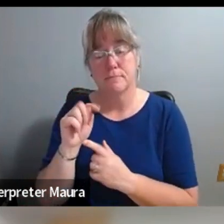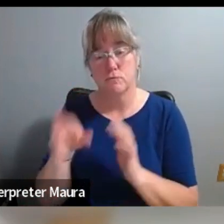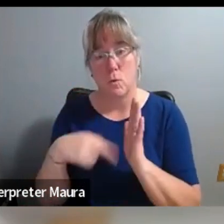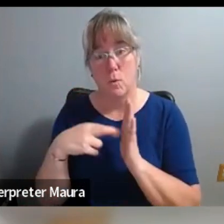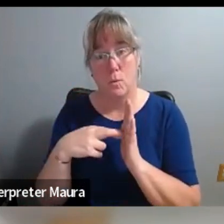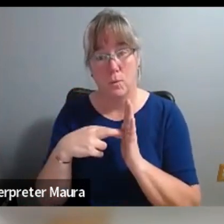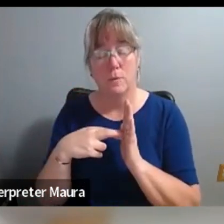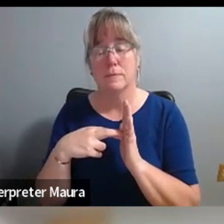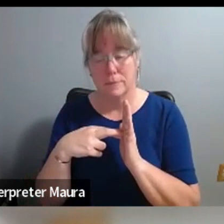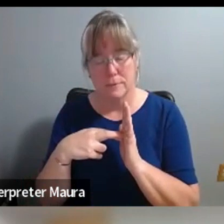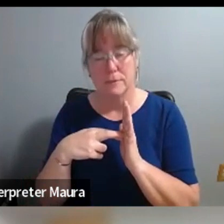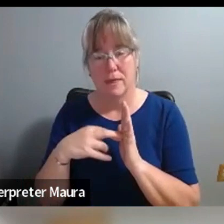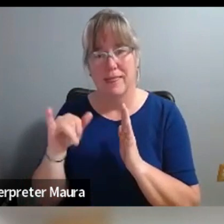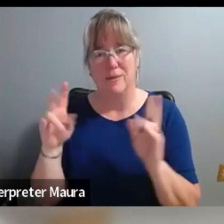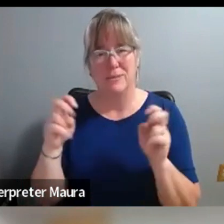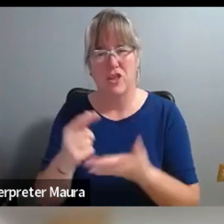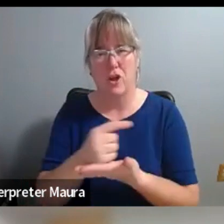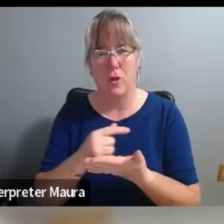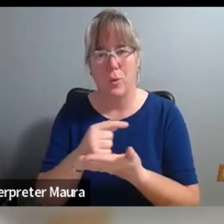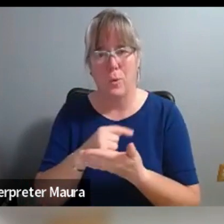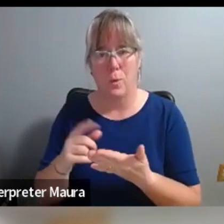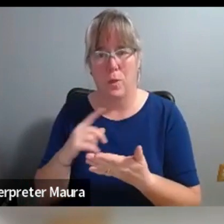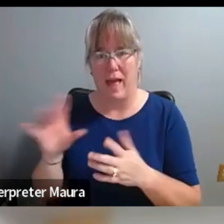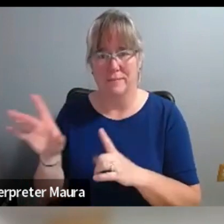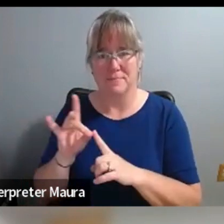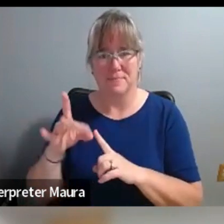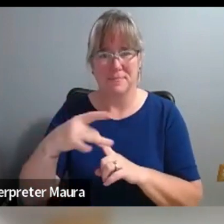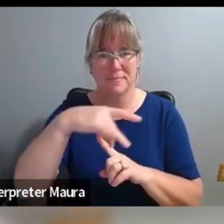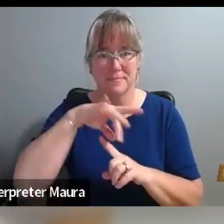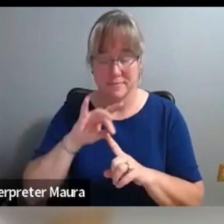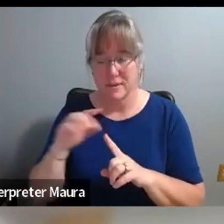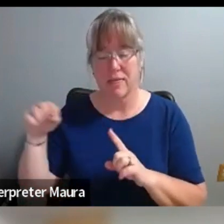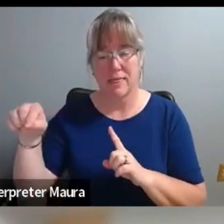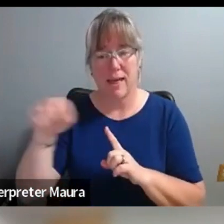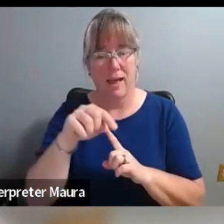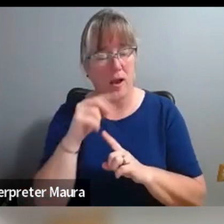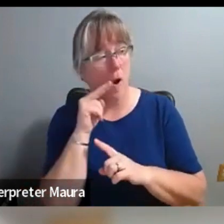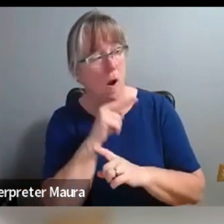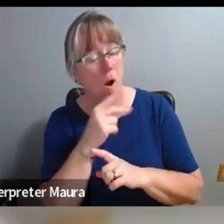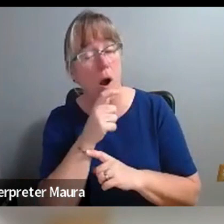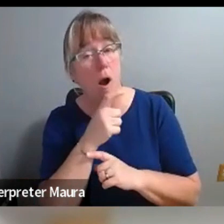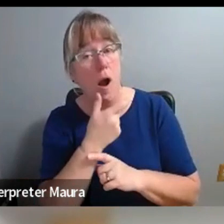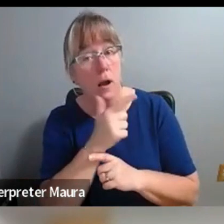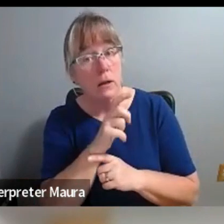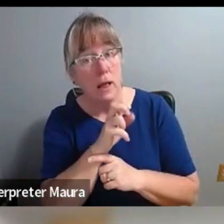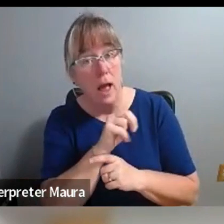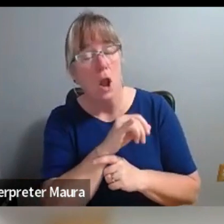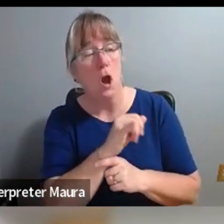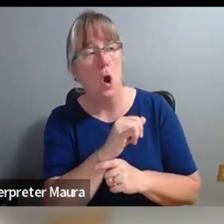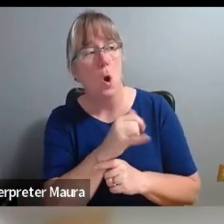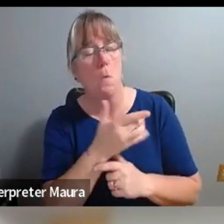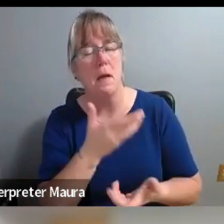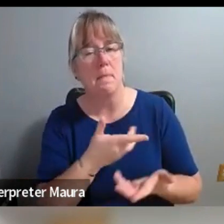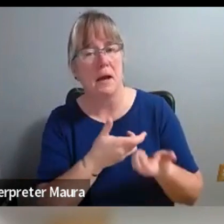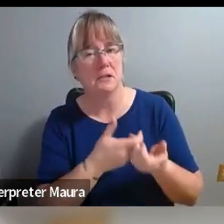role is really the glue that held everything together that if a listener can trust the host to tell these stories or to